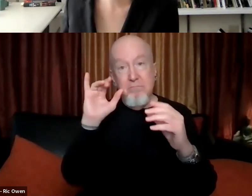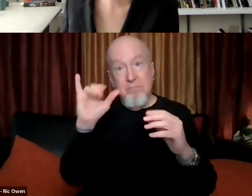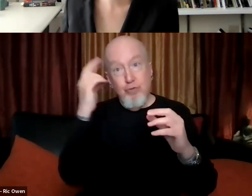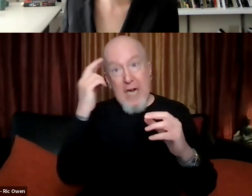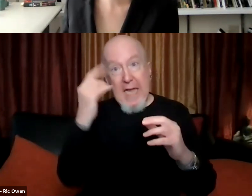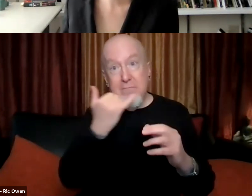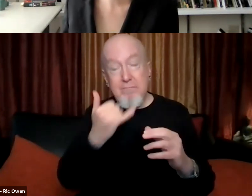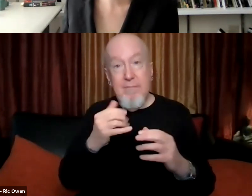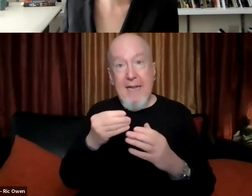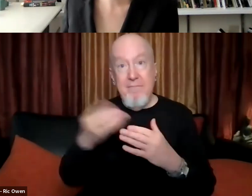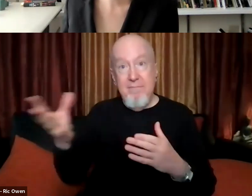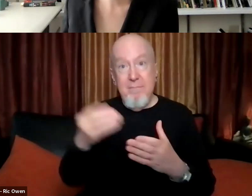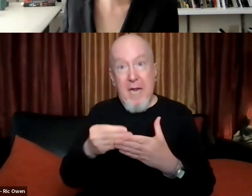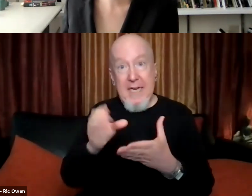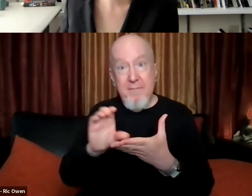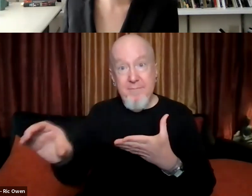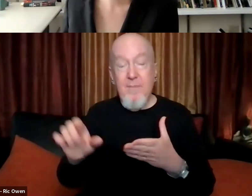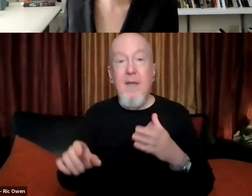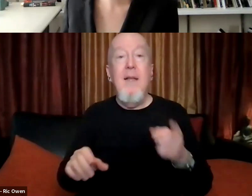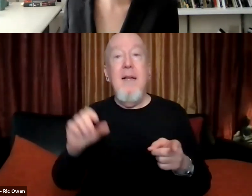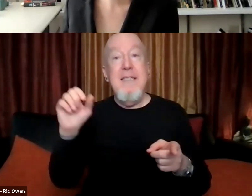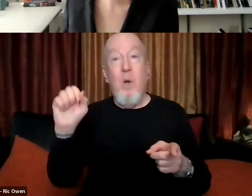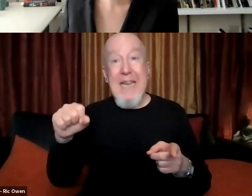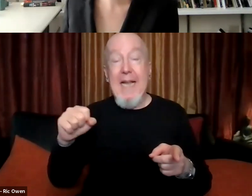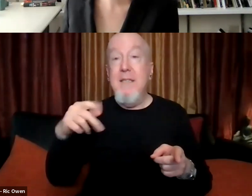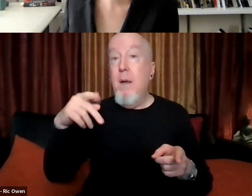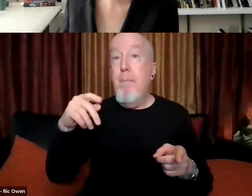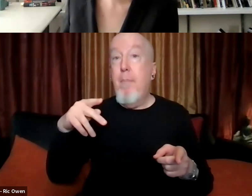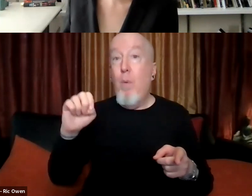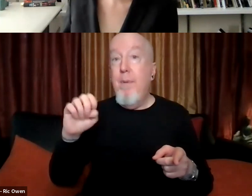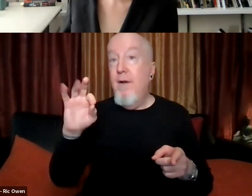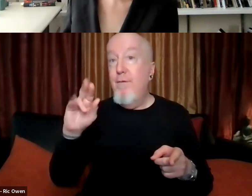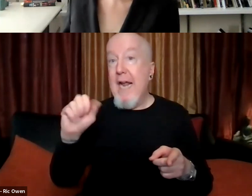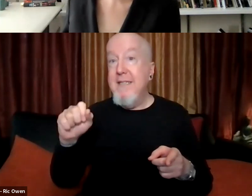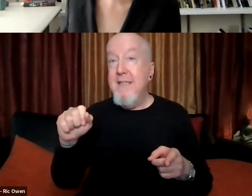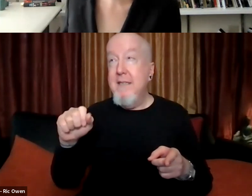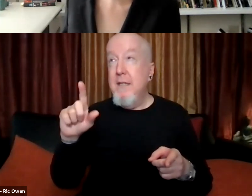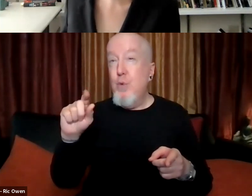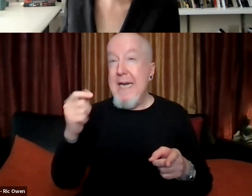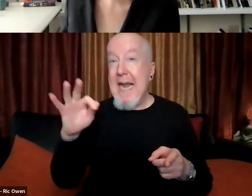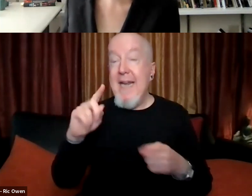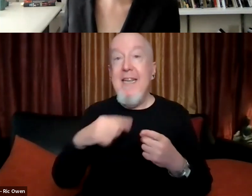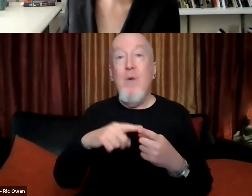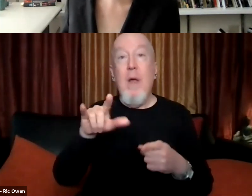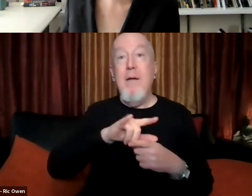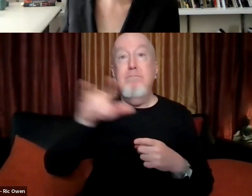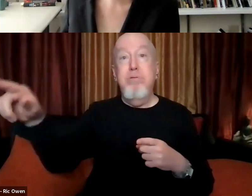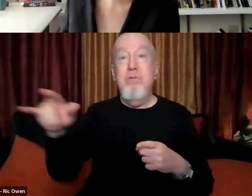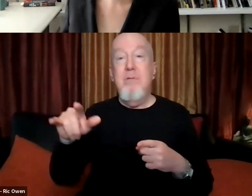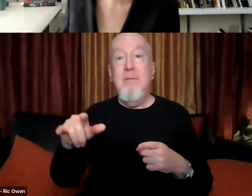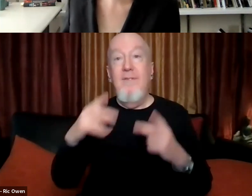Pope Francis did apologize in 19, or I'm sorry, in 2015 on his trip to Bolivia for,